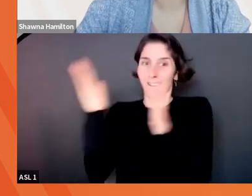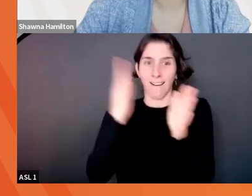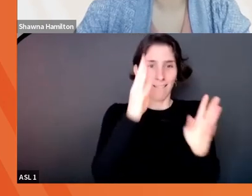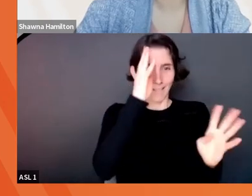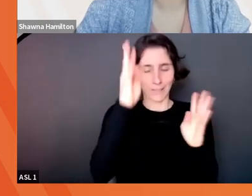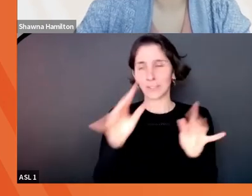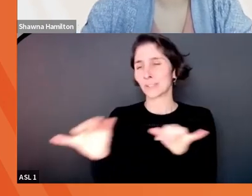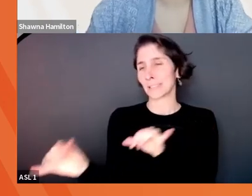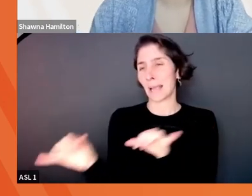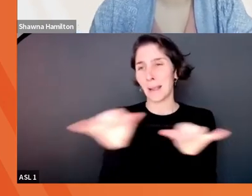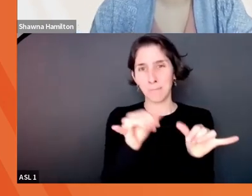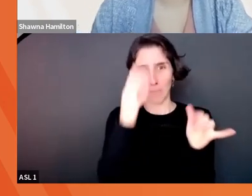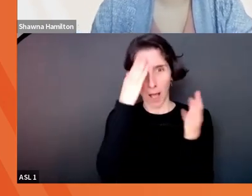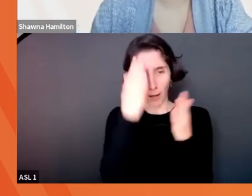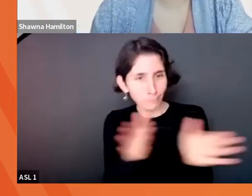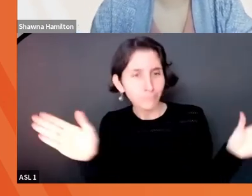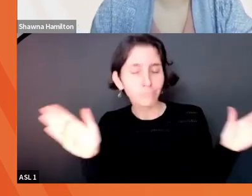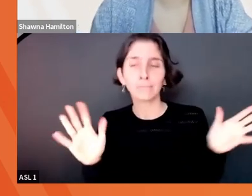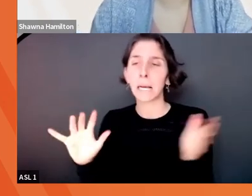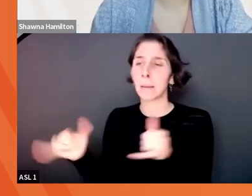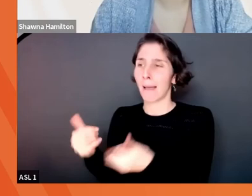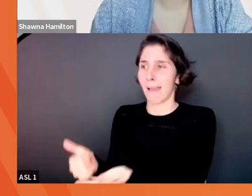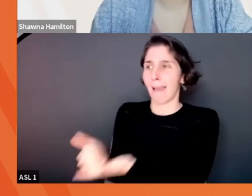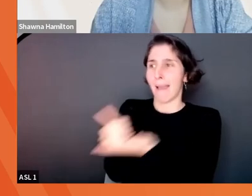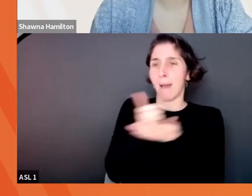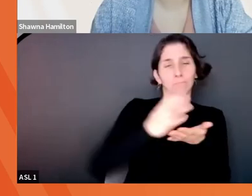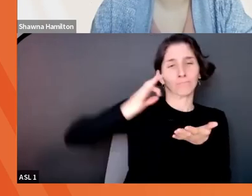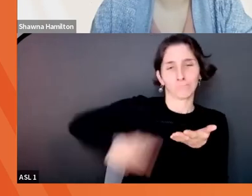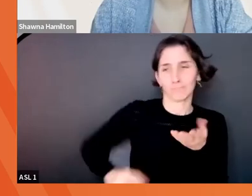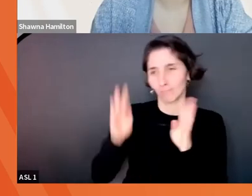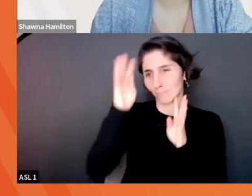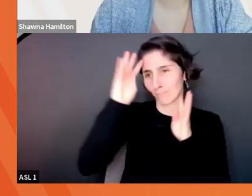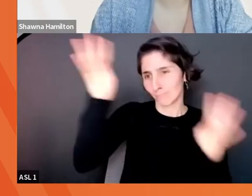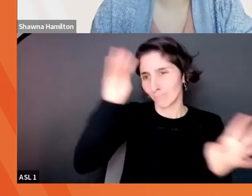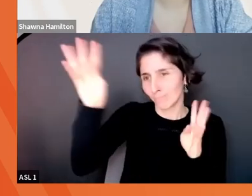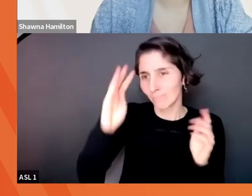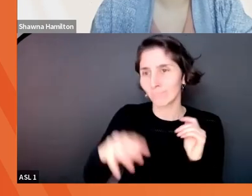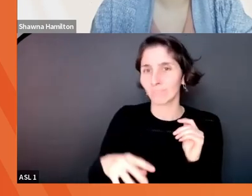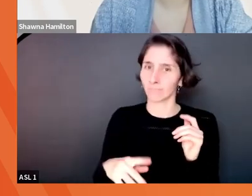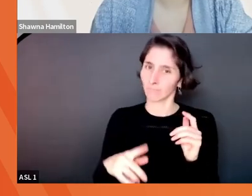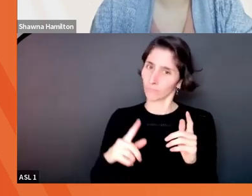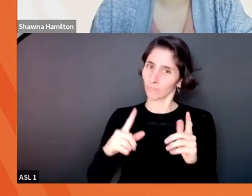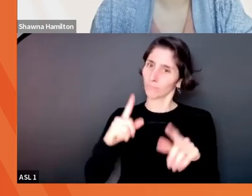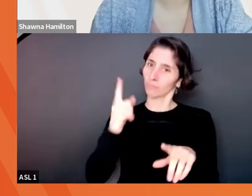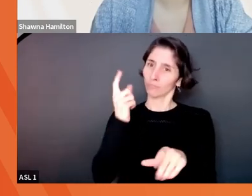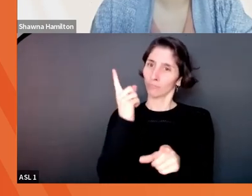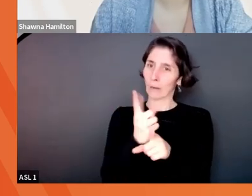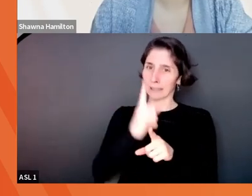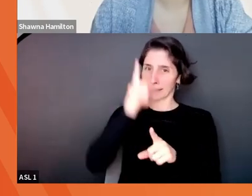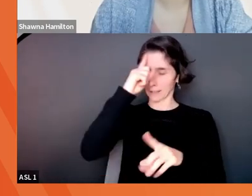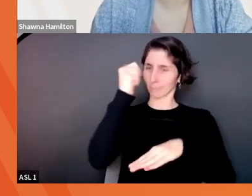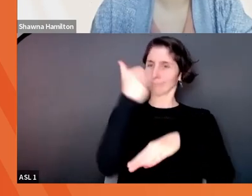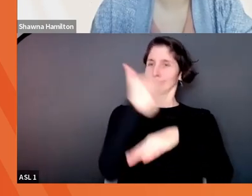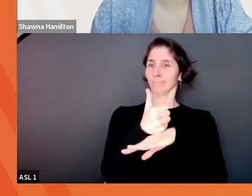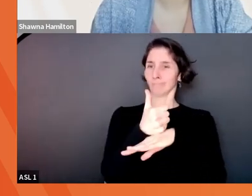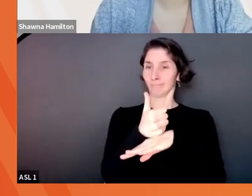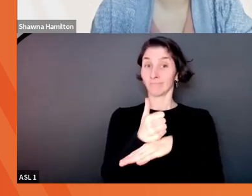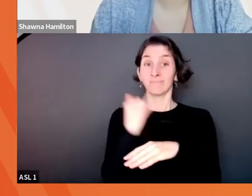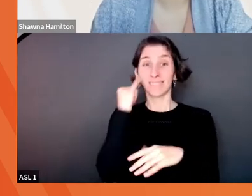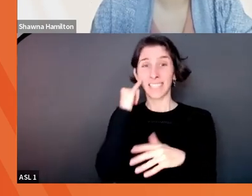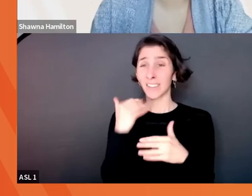too. So I think play can actually help you enter into an innovation, like into the right mindsets. And in fact, when you're stuck,